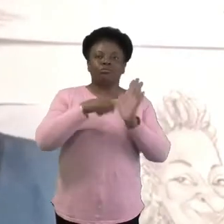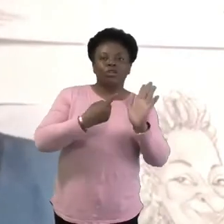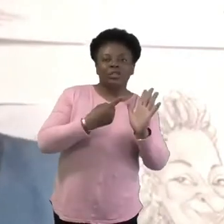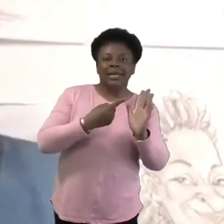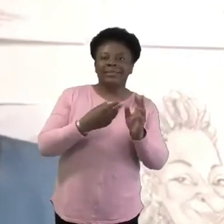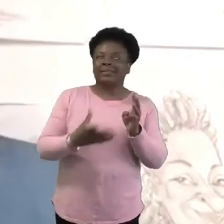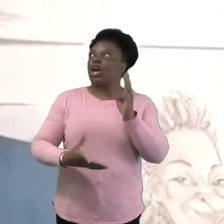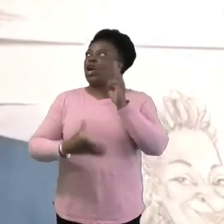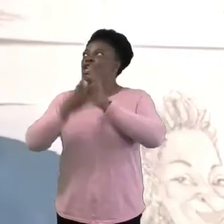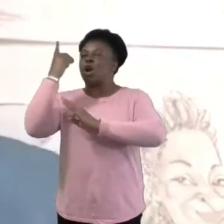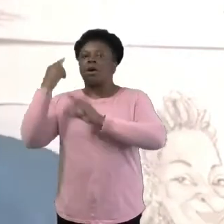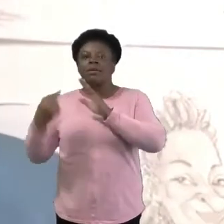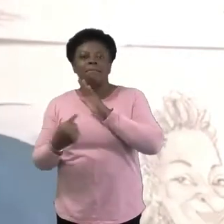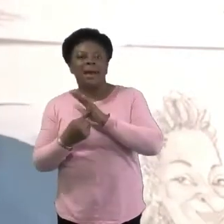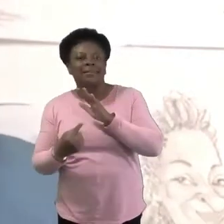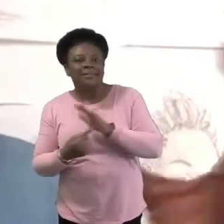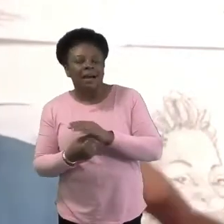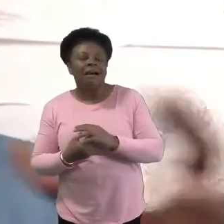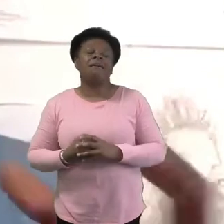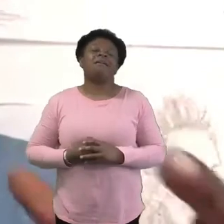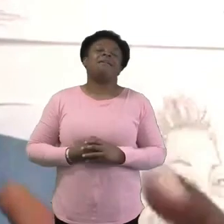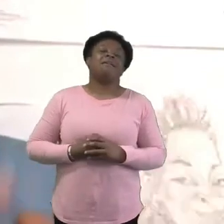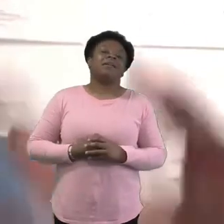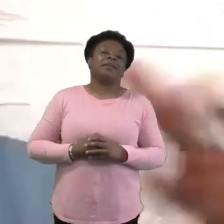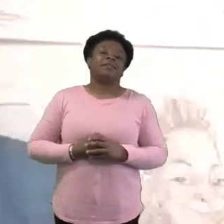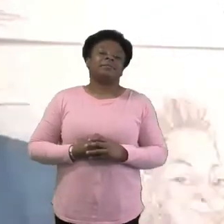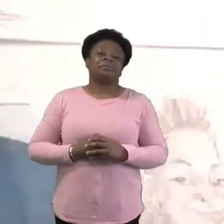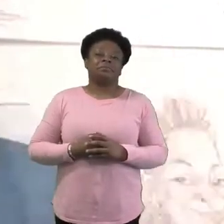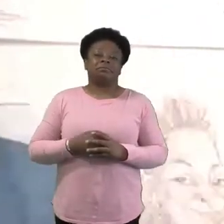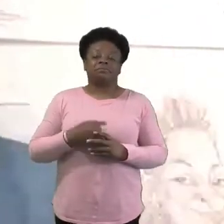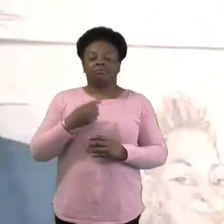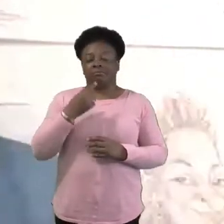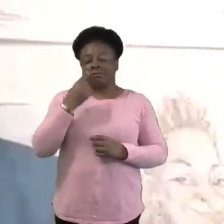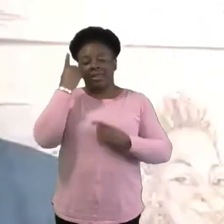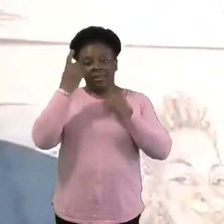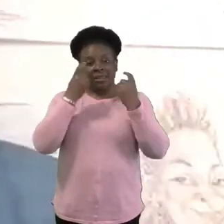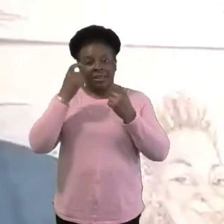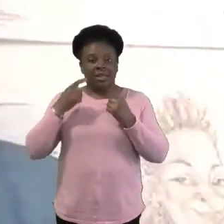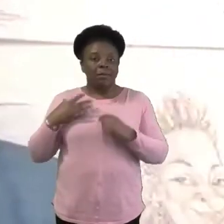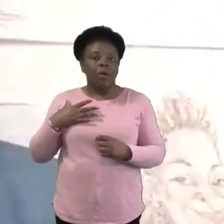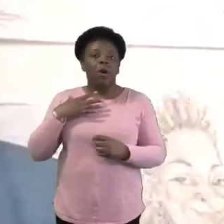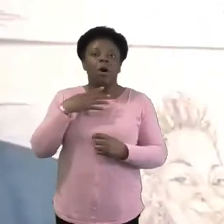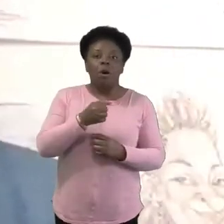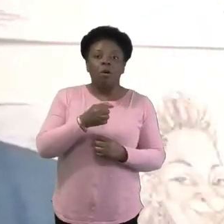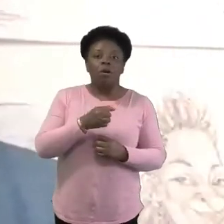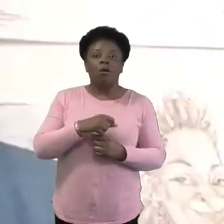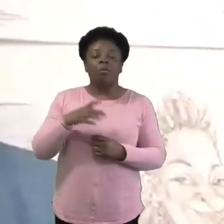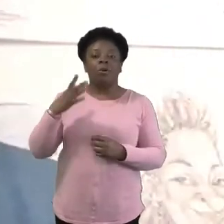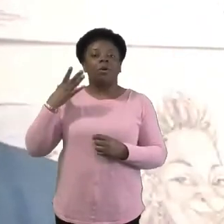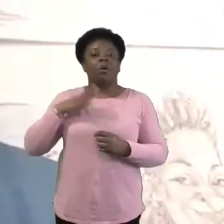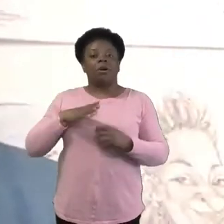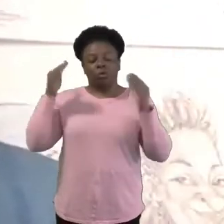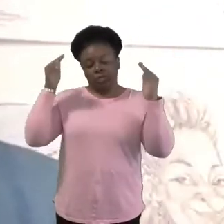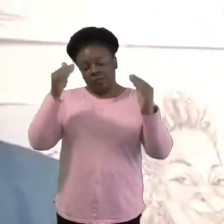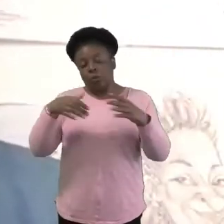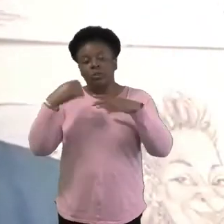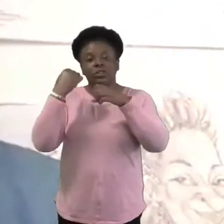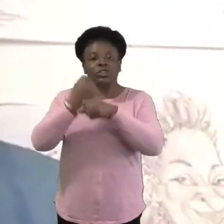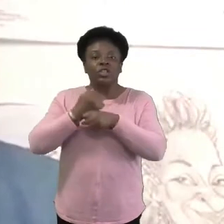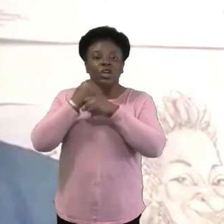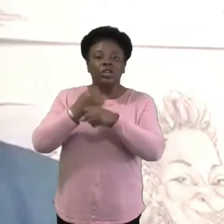play at home. You've got, if you want to focus on that's around a family. If you want to focus on church, you know, there's talking through